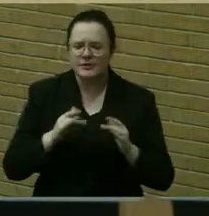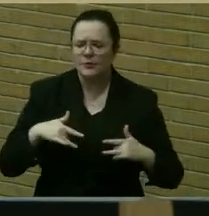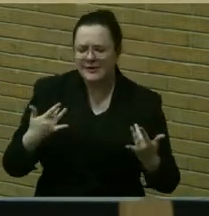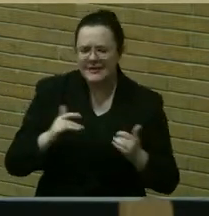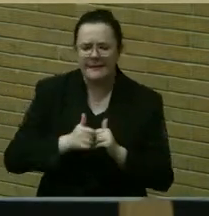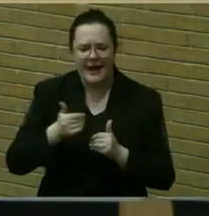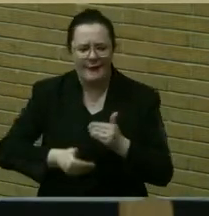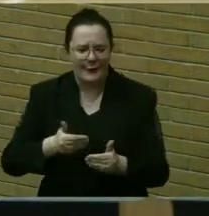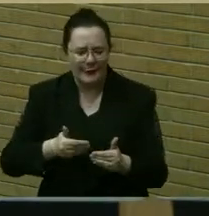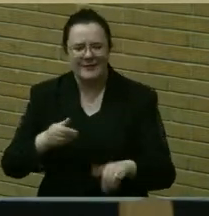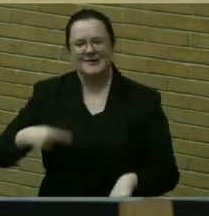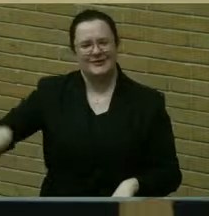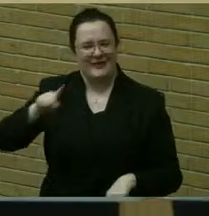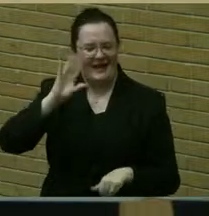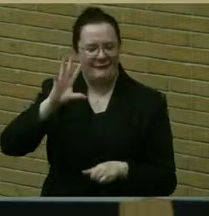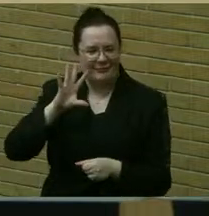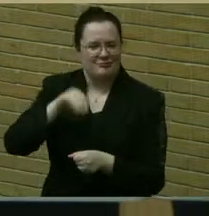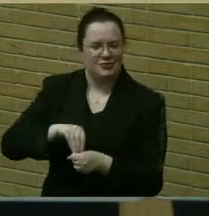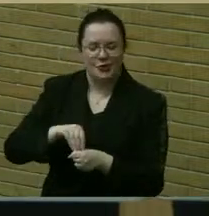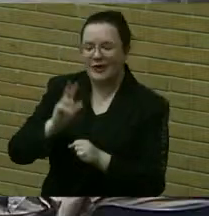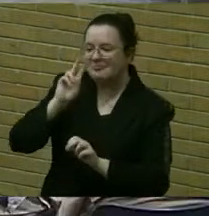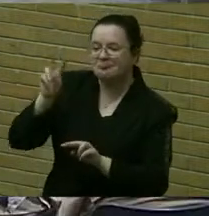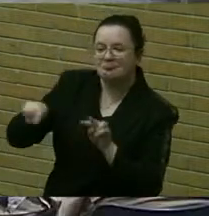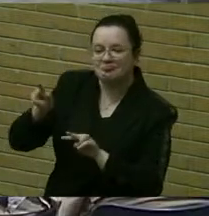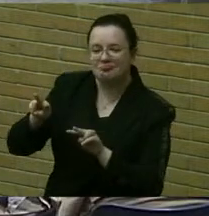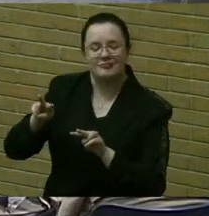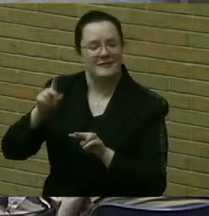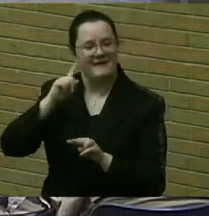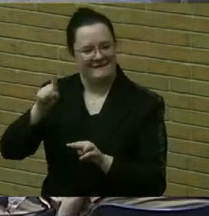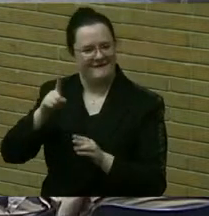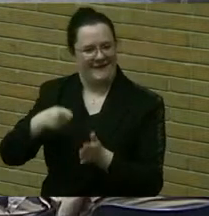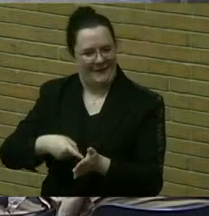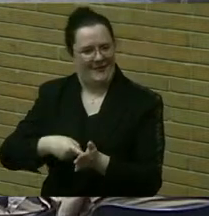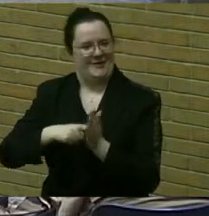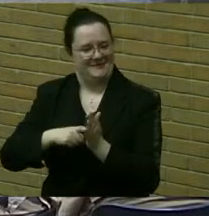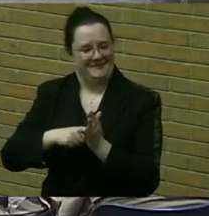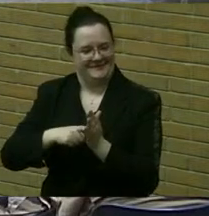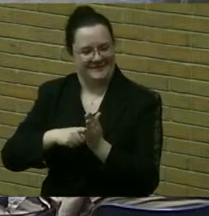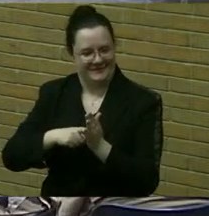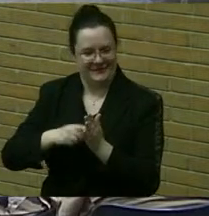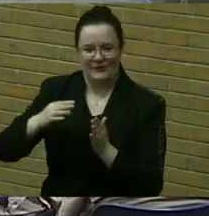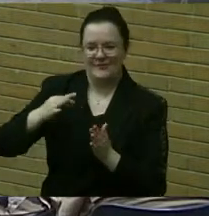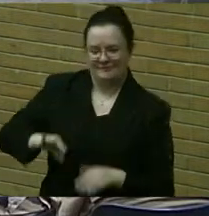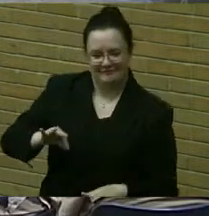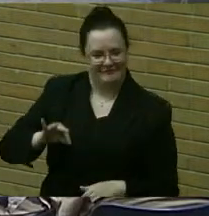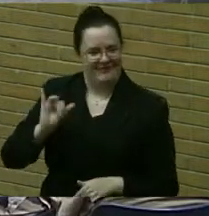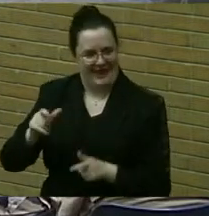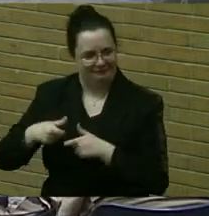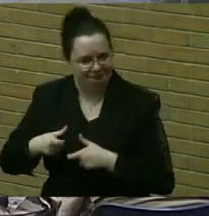join us in that. It's part of their requirement for earning that merit badge.